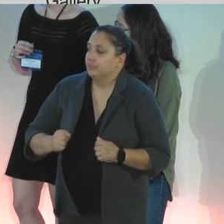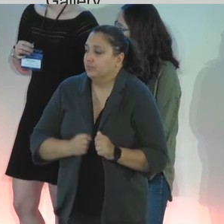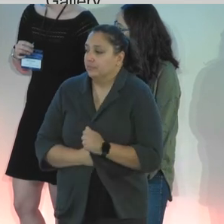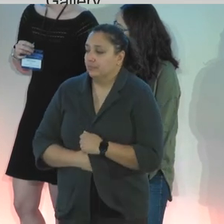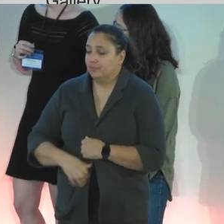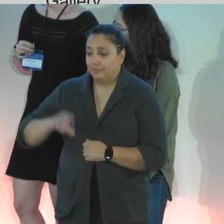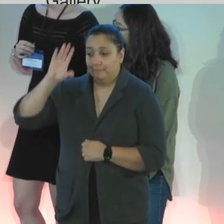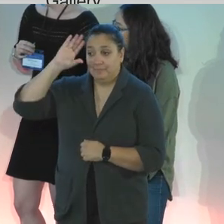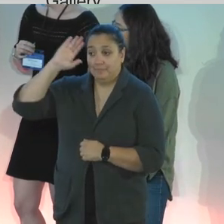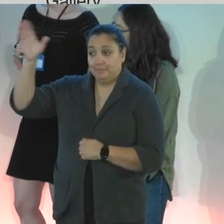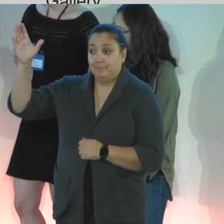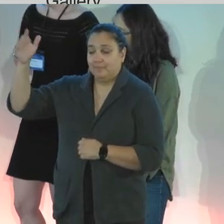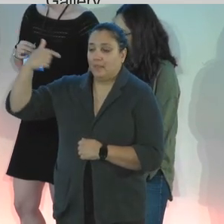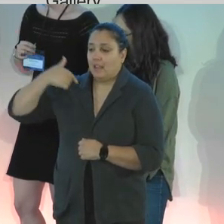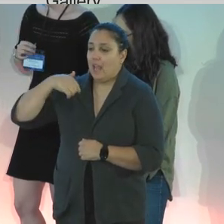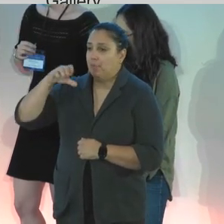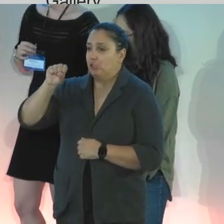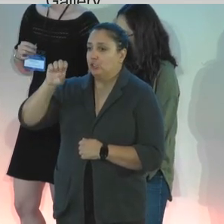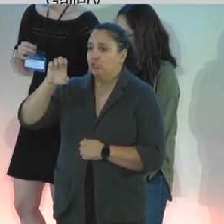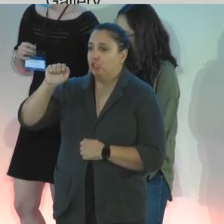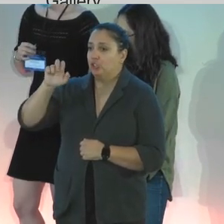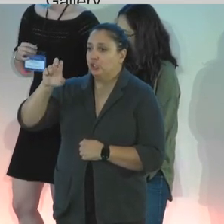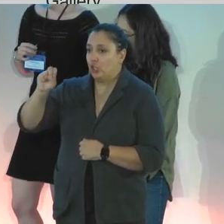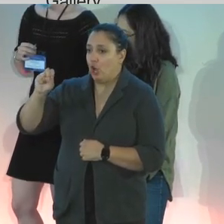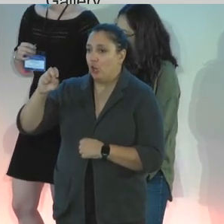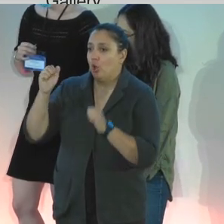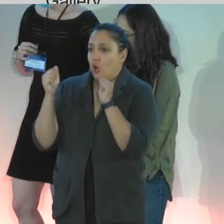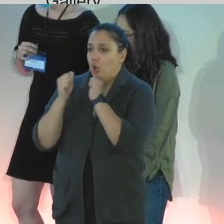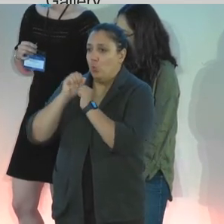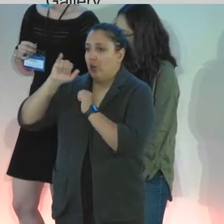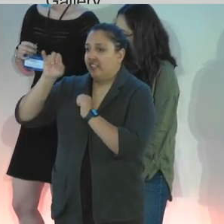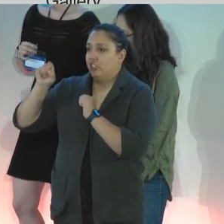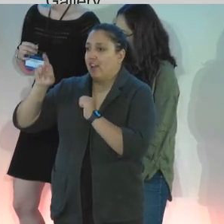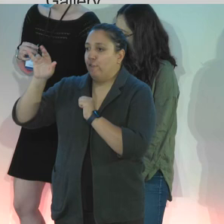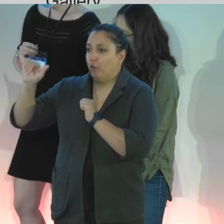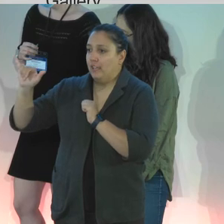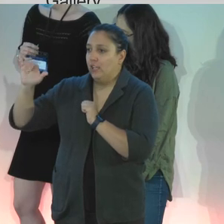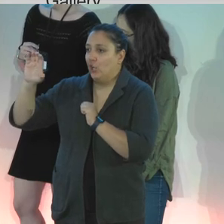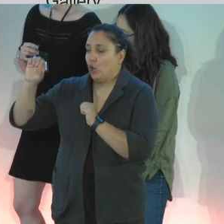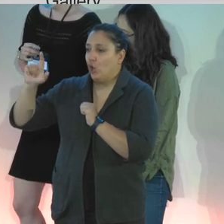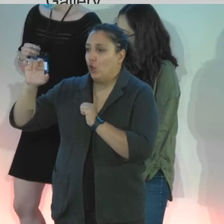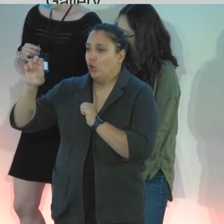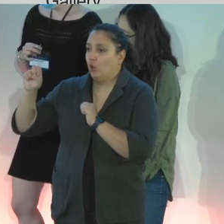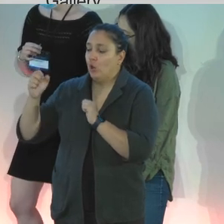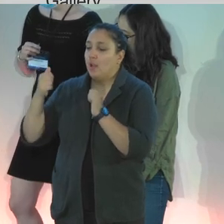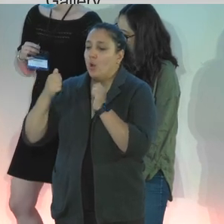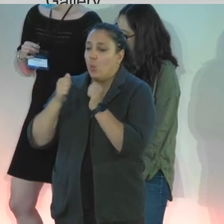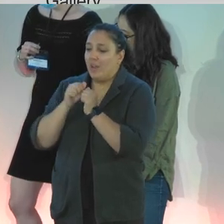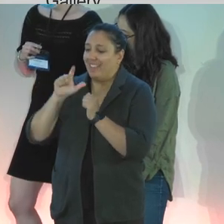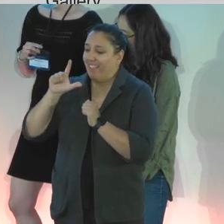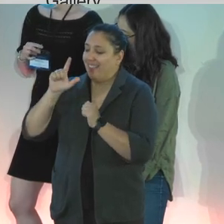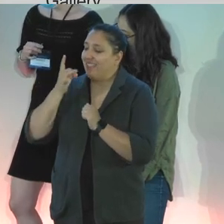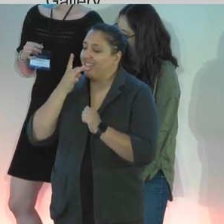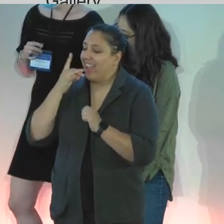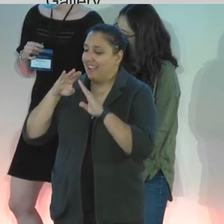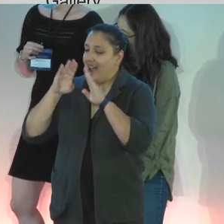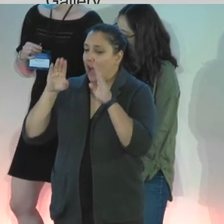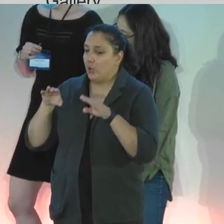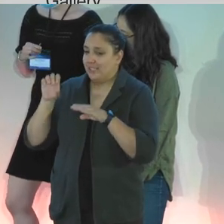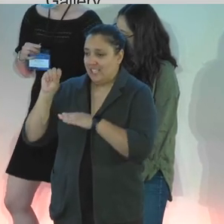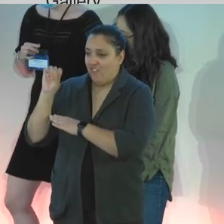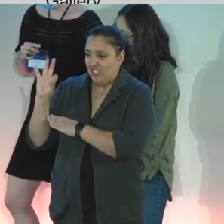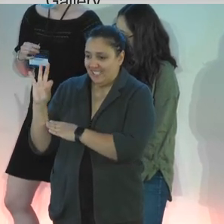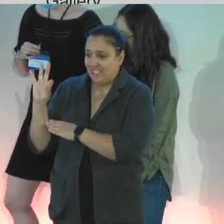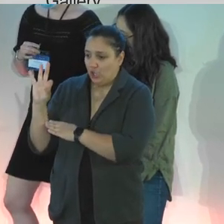Hey, everyone. I'm Sean Doherty, and I'm here with Jeffrey Colon as well. We're with Lighthouse San Francisco. We're hosting a breakout this